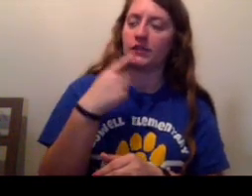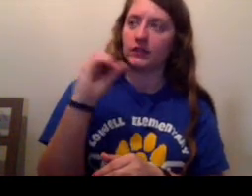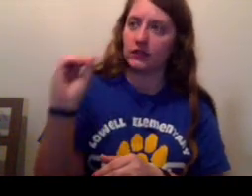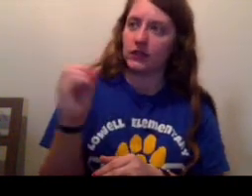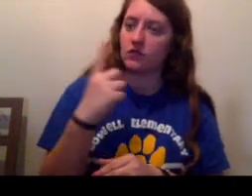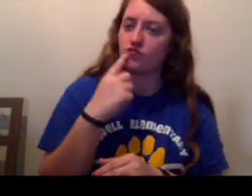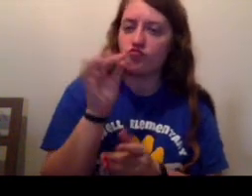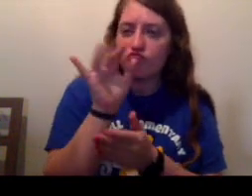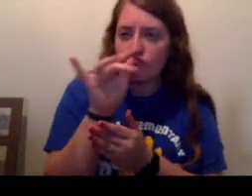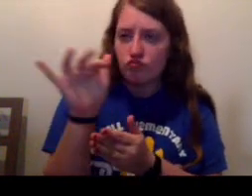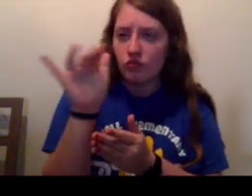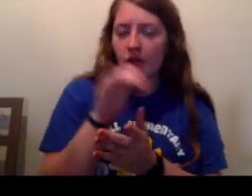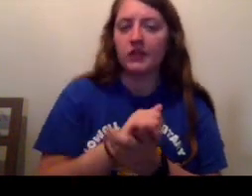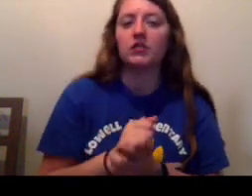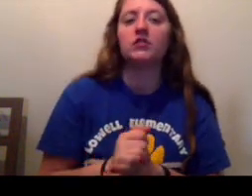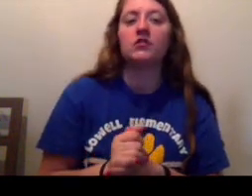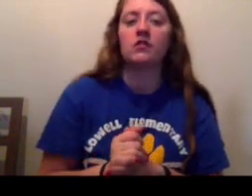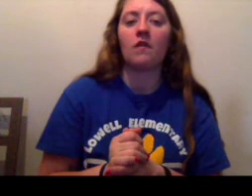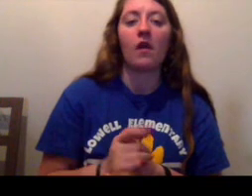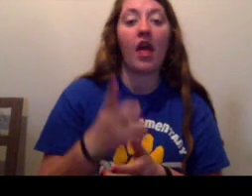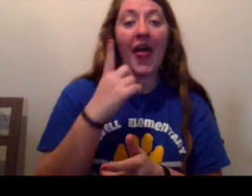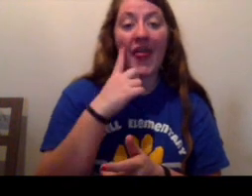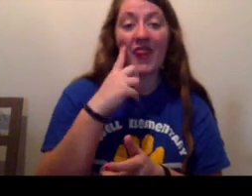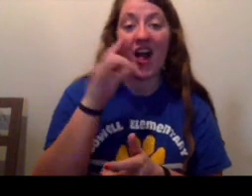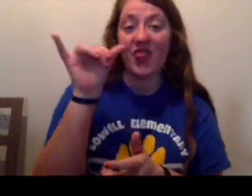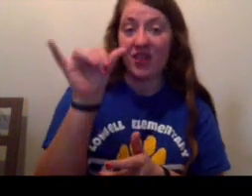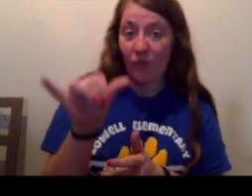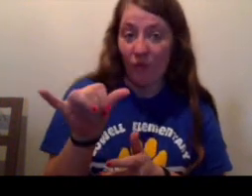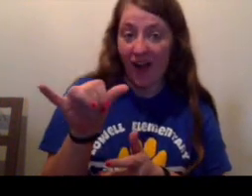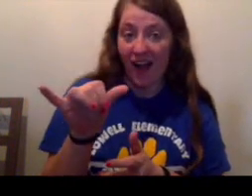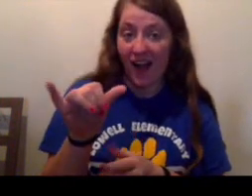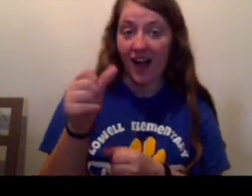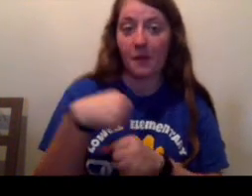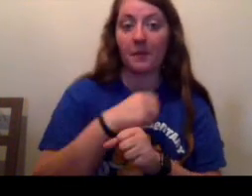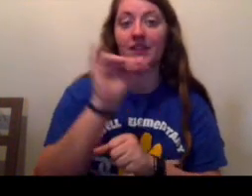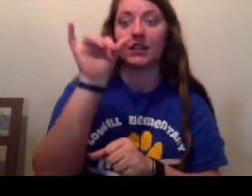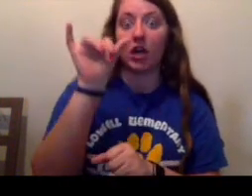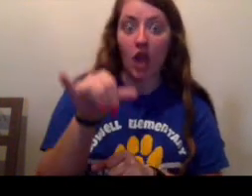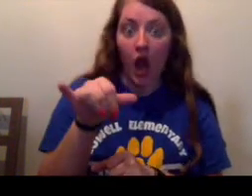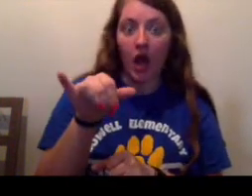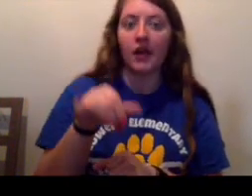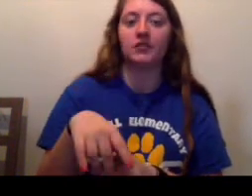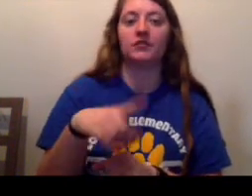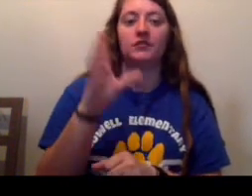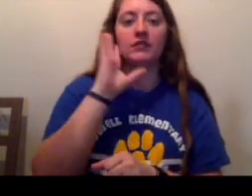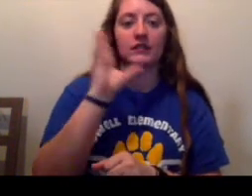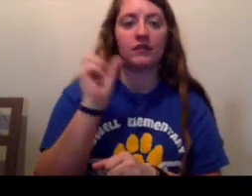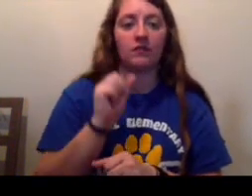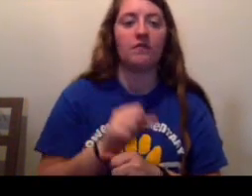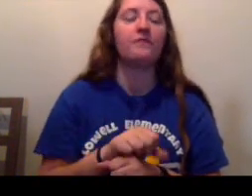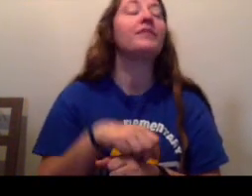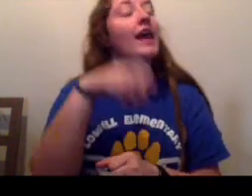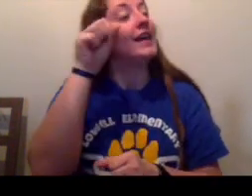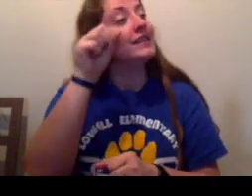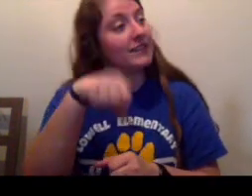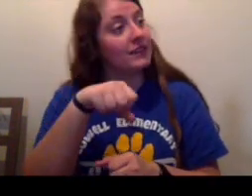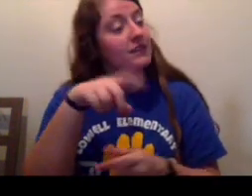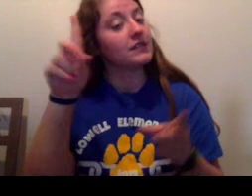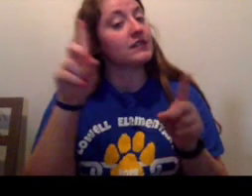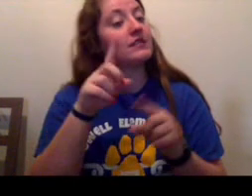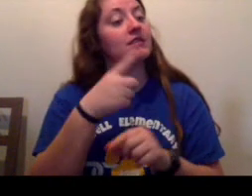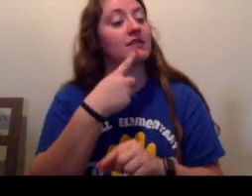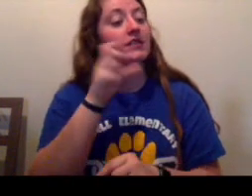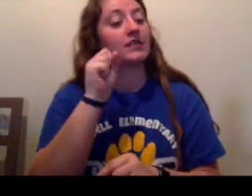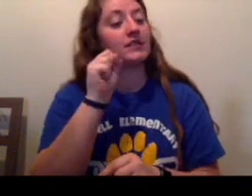studying the letters. I thought the Y made the Y sound. It does, said